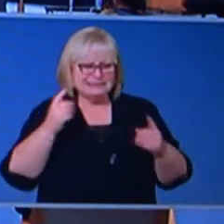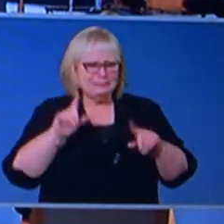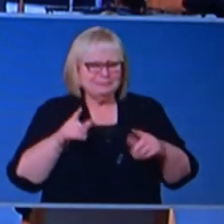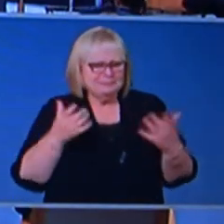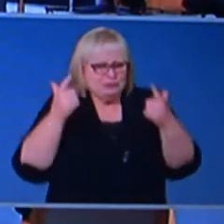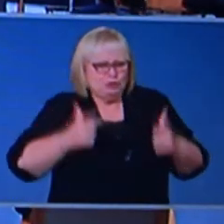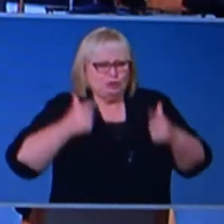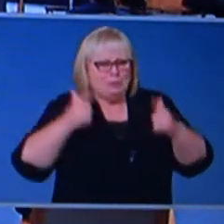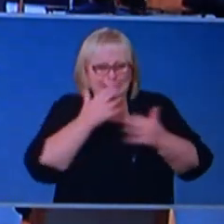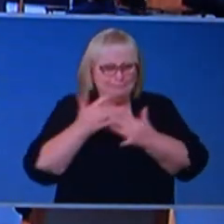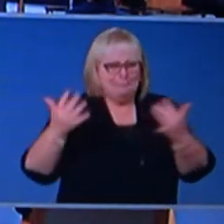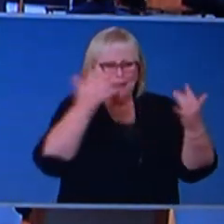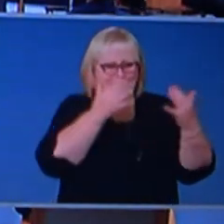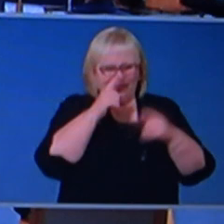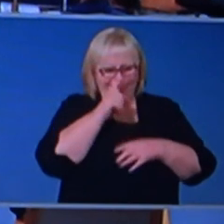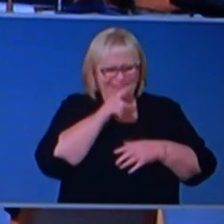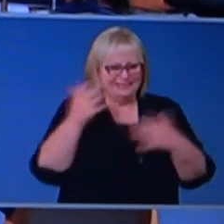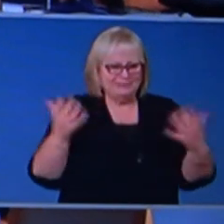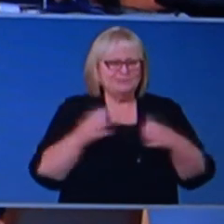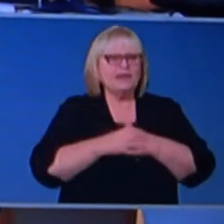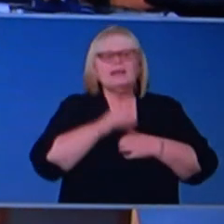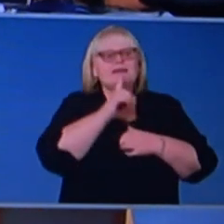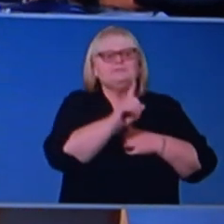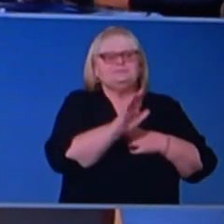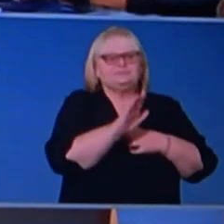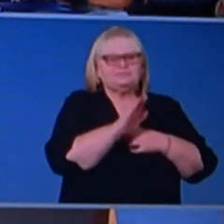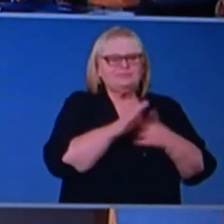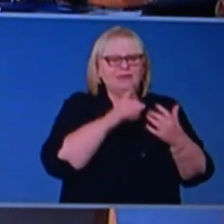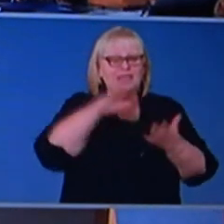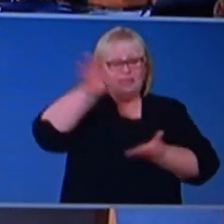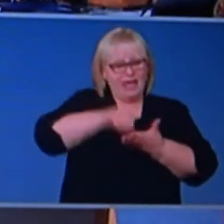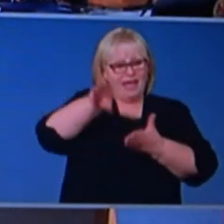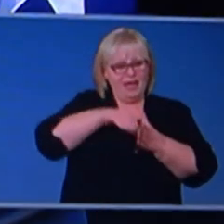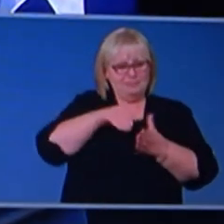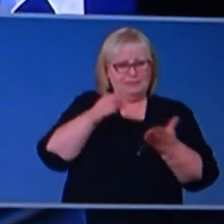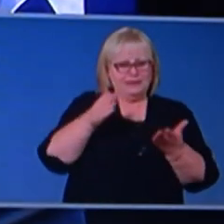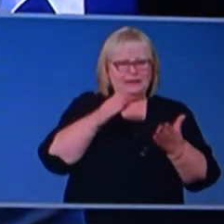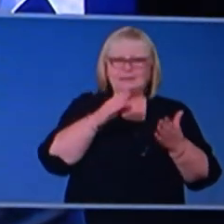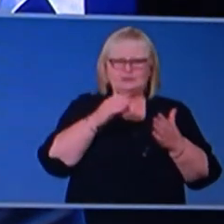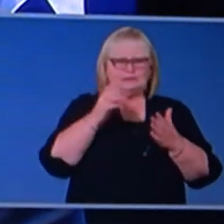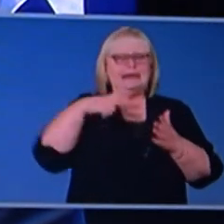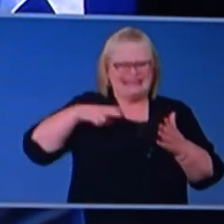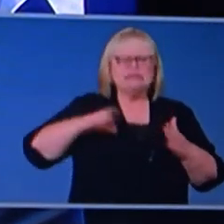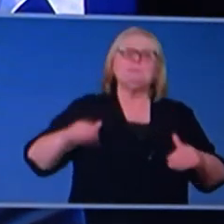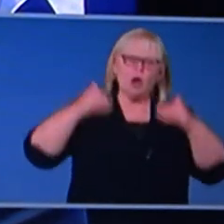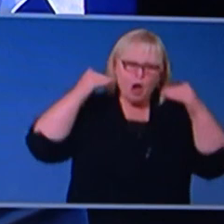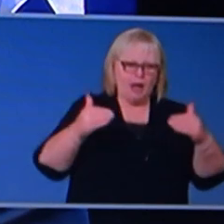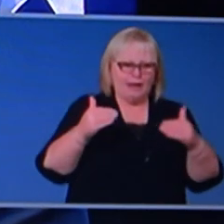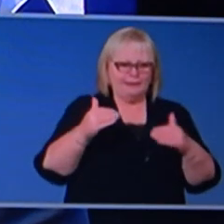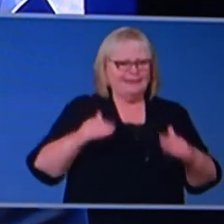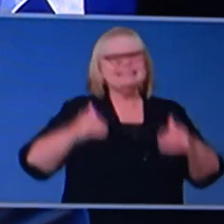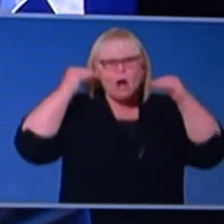I know we haven't put a target number. It just needs to be higher and it has to be as high as it possibly can be.